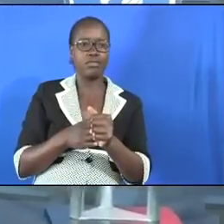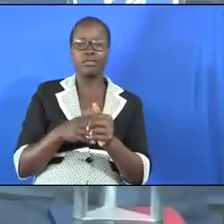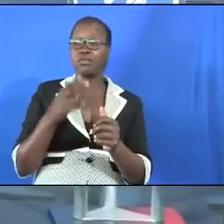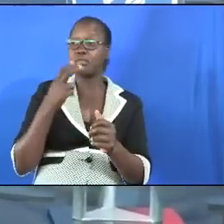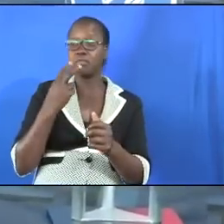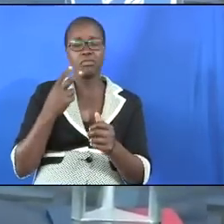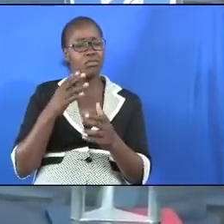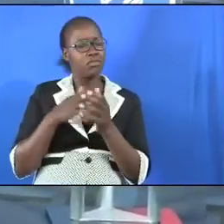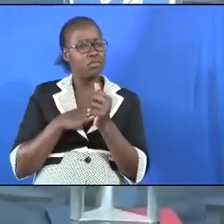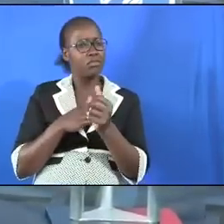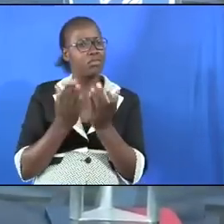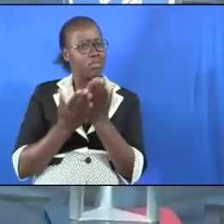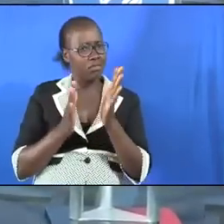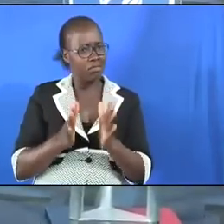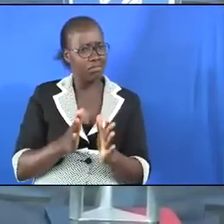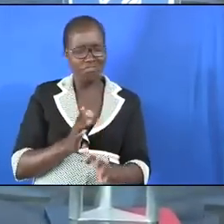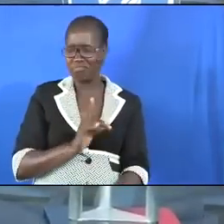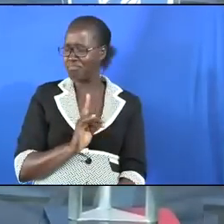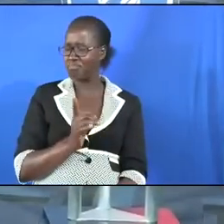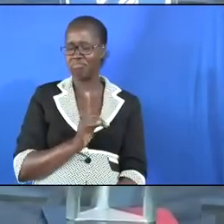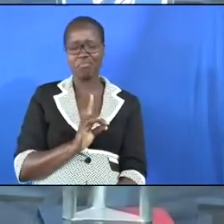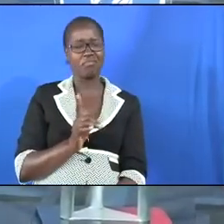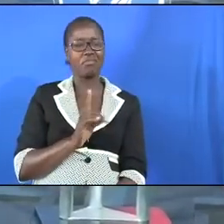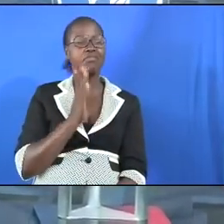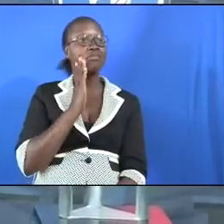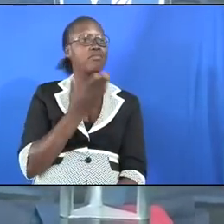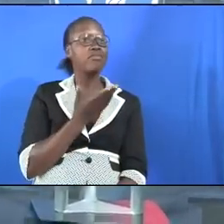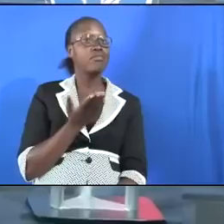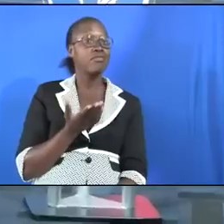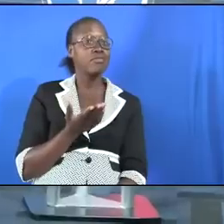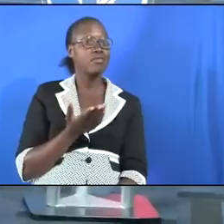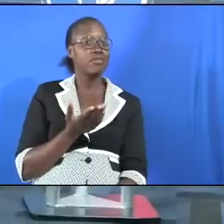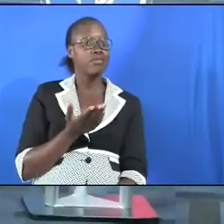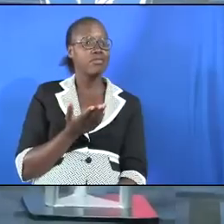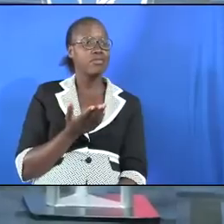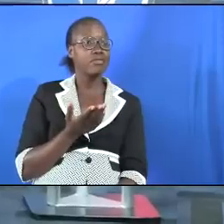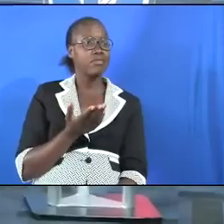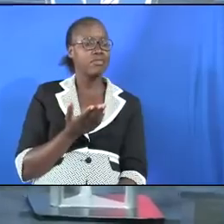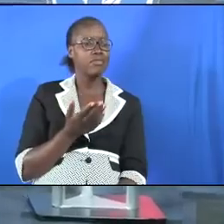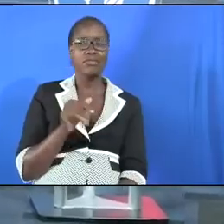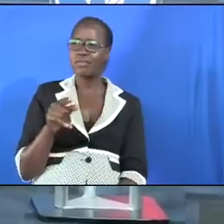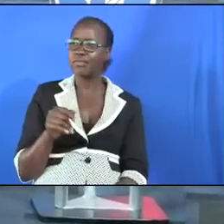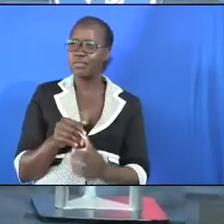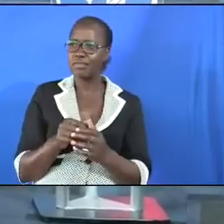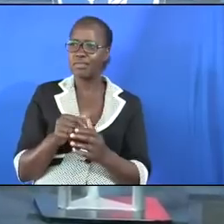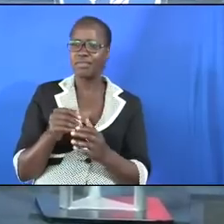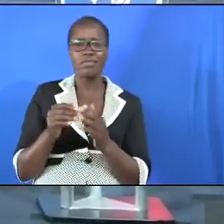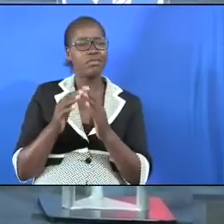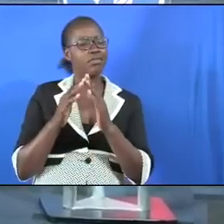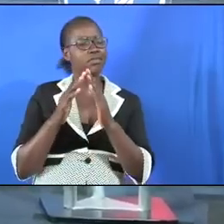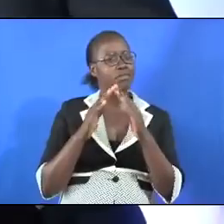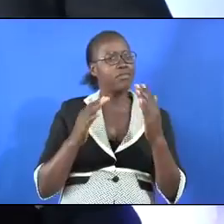will be guided by servants mothers are you here can you be guided by your household